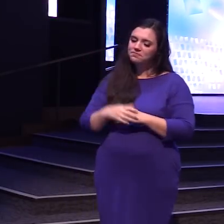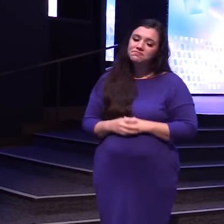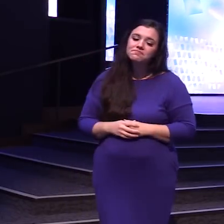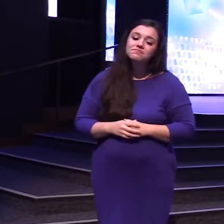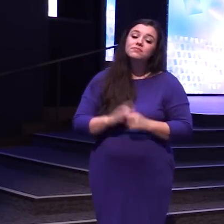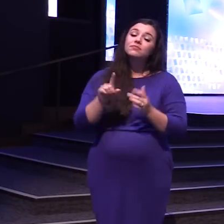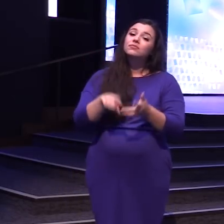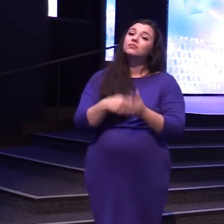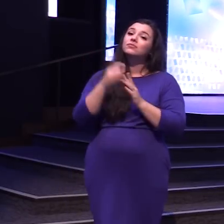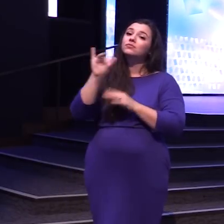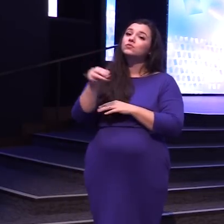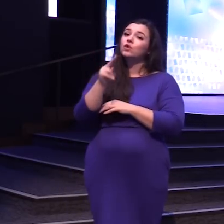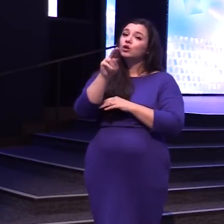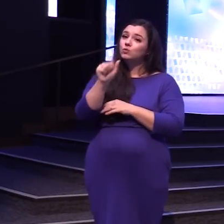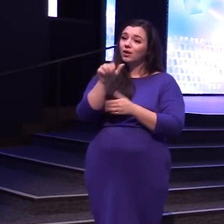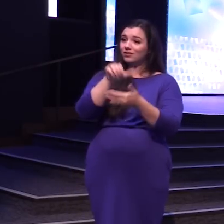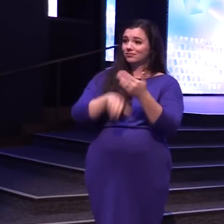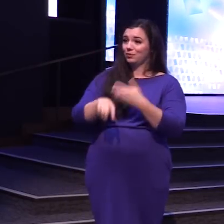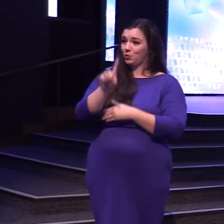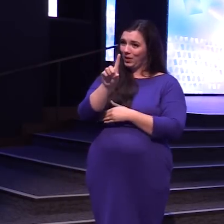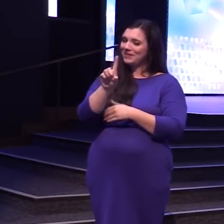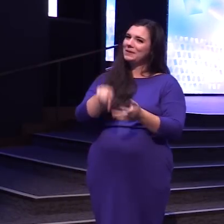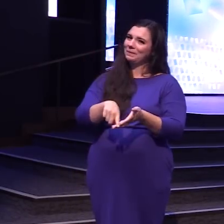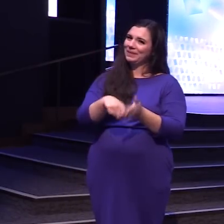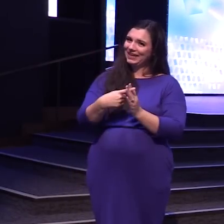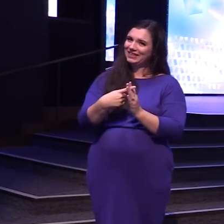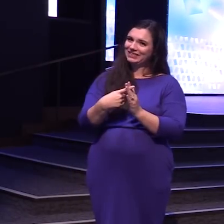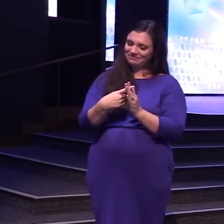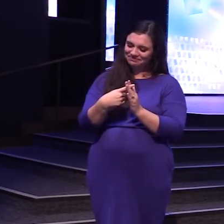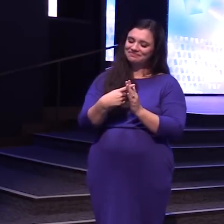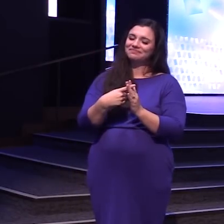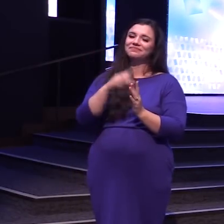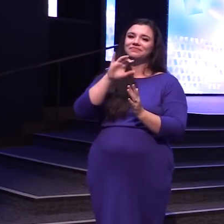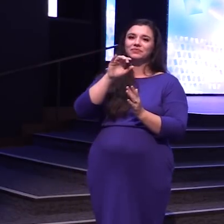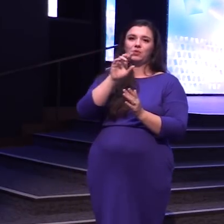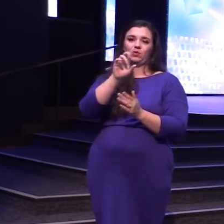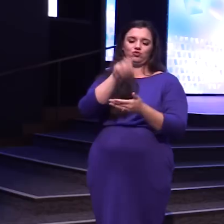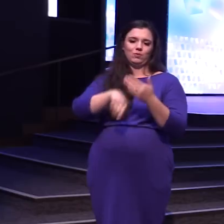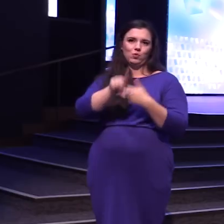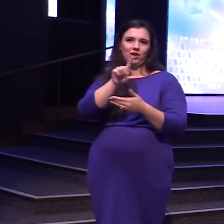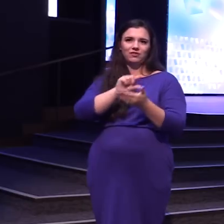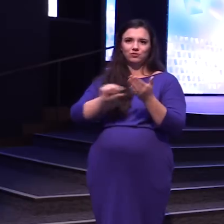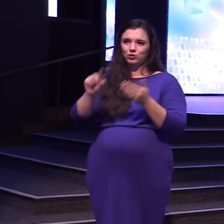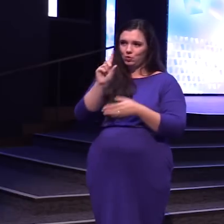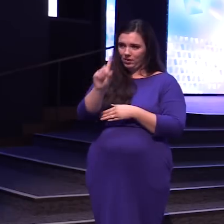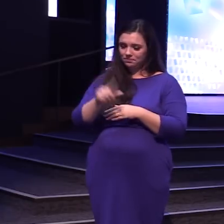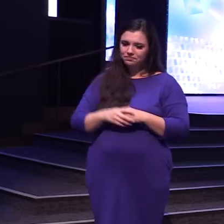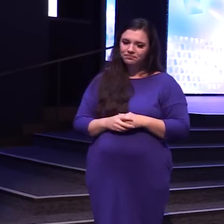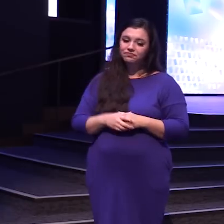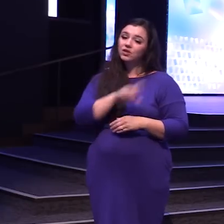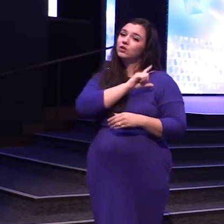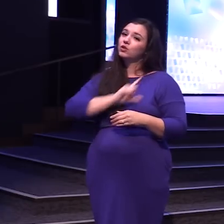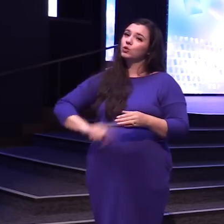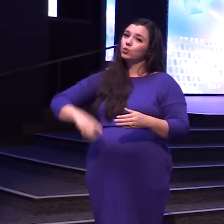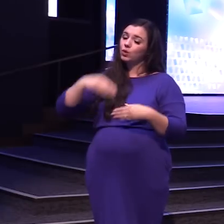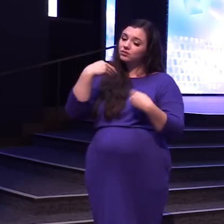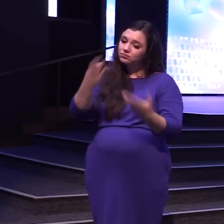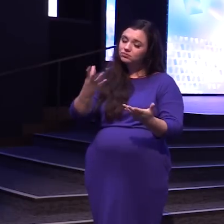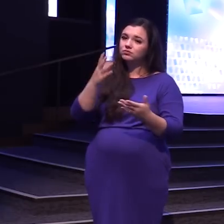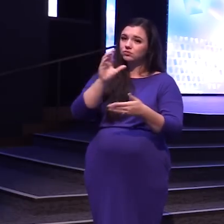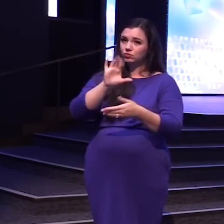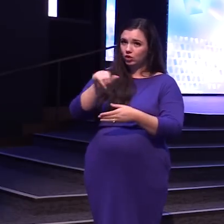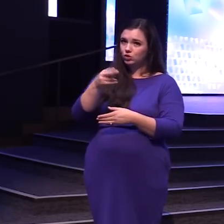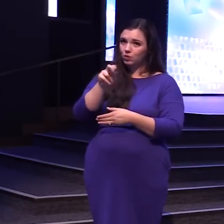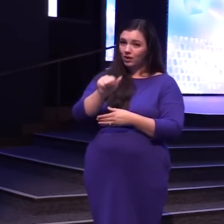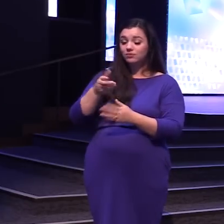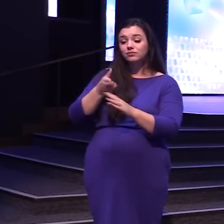In Joshua 1 Start at the very beginning 1-1 It says The Lord's charge to Joshua After